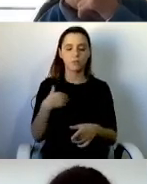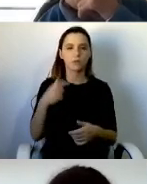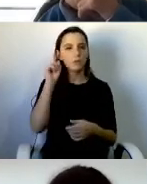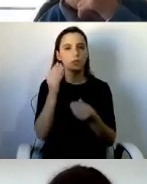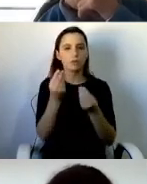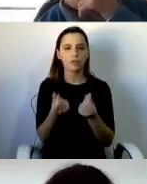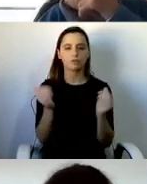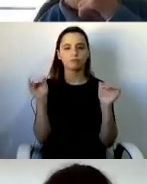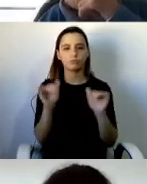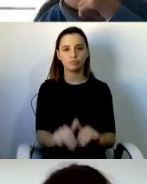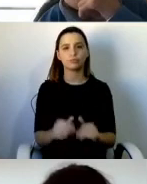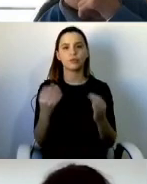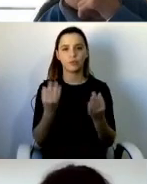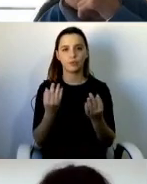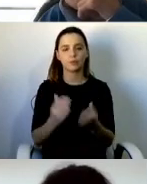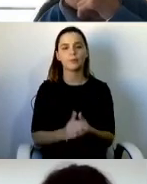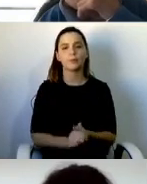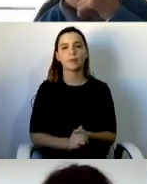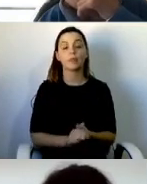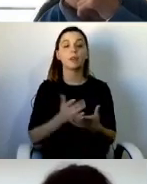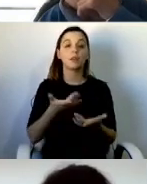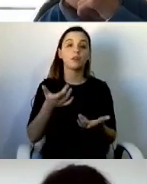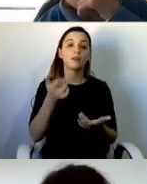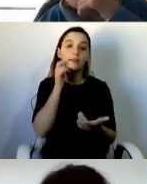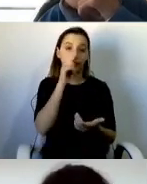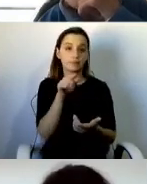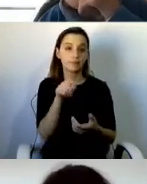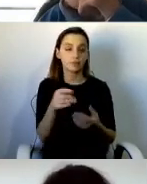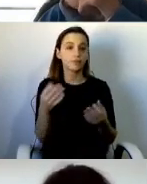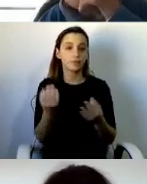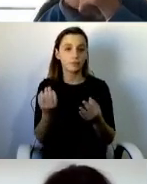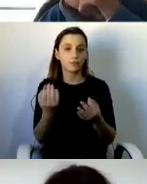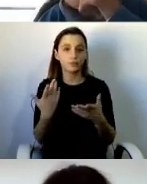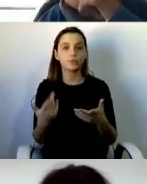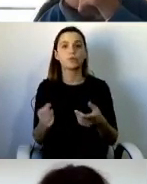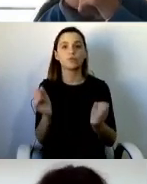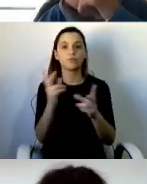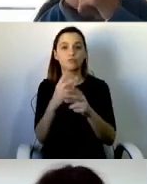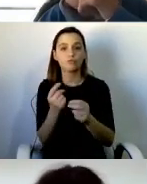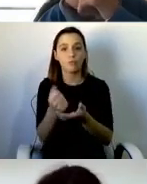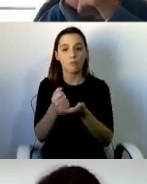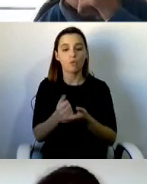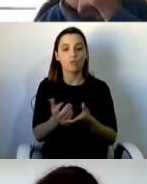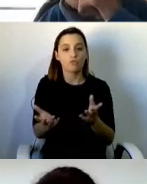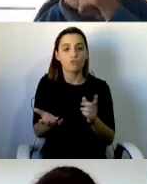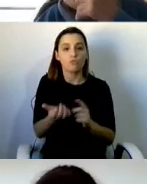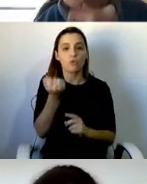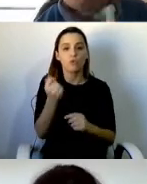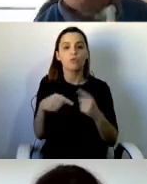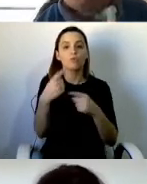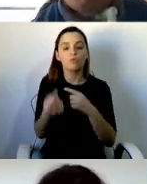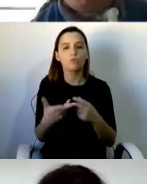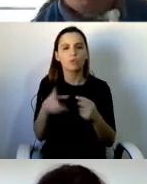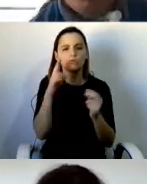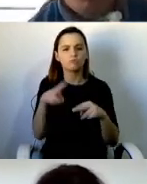Those who did manage to receive the new benefit found that most of their money was taken by the local council